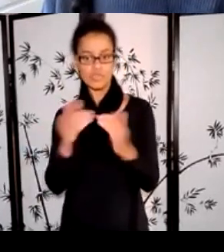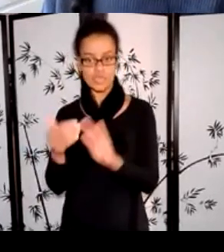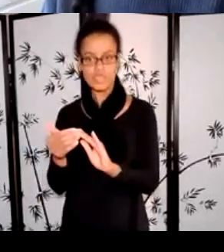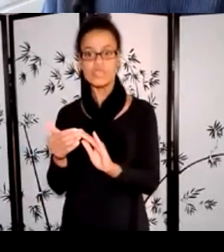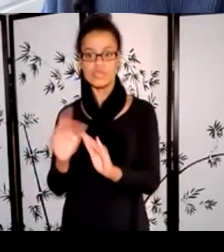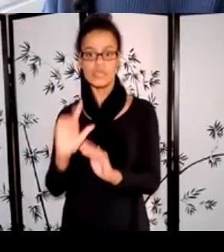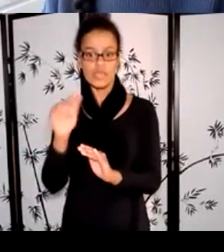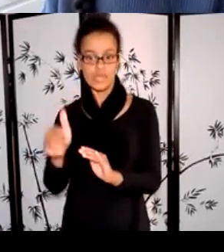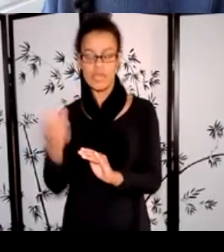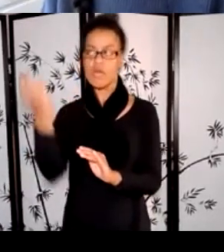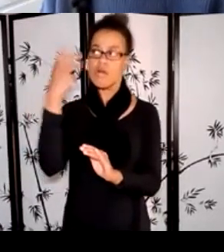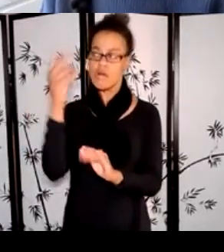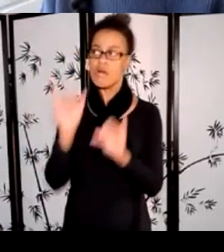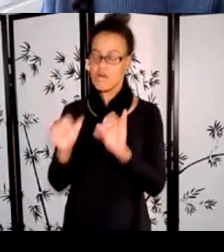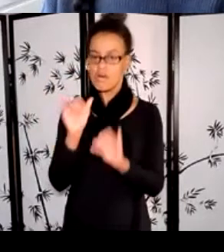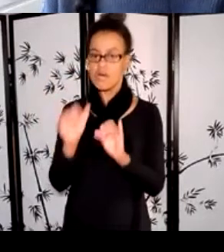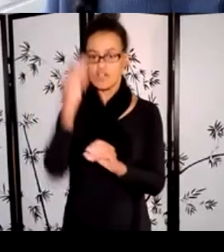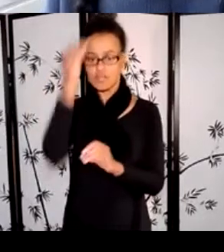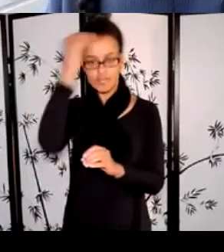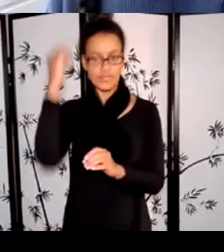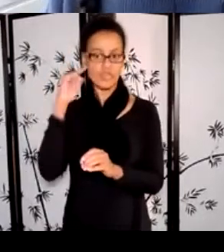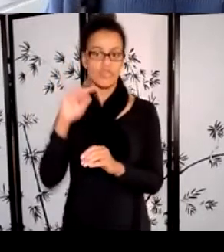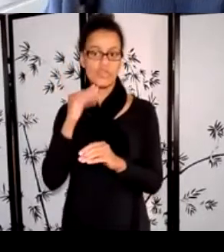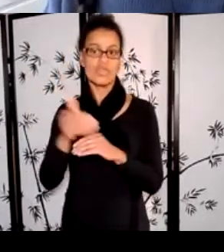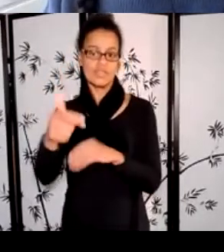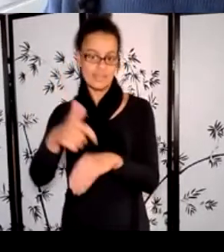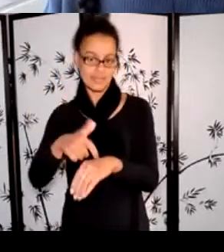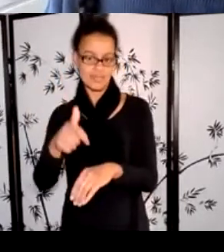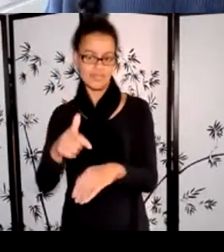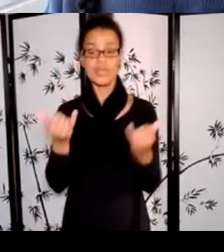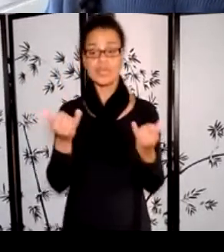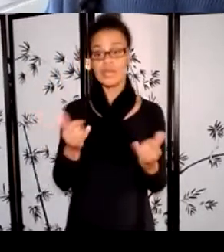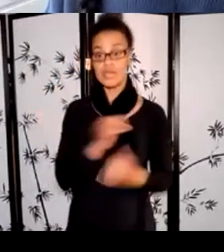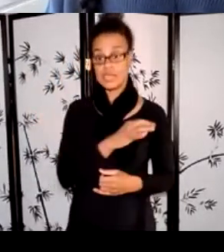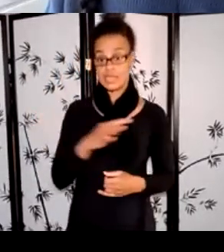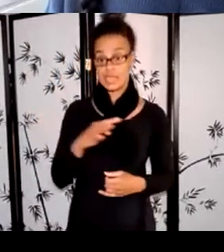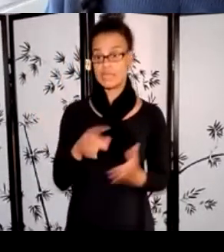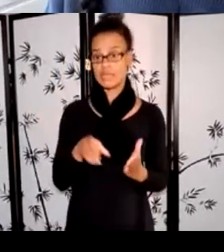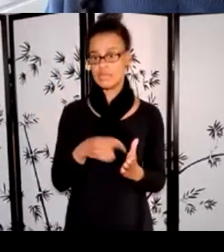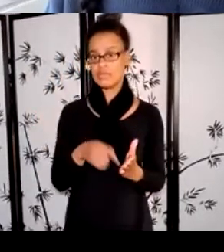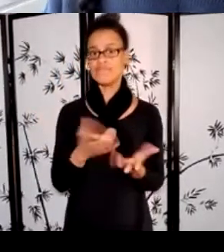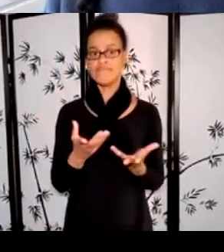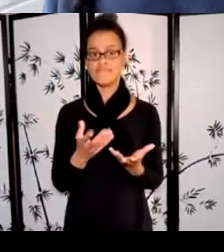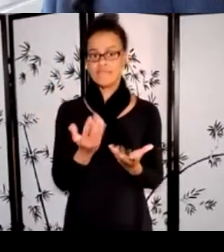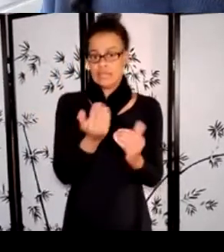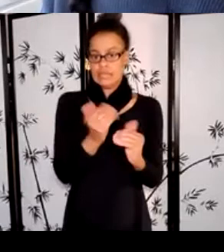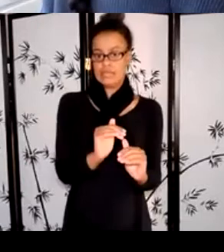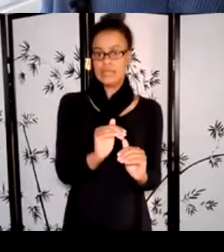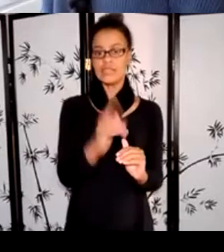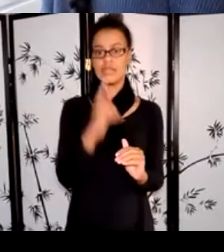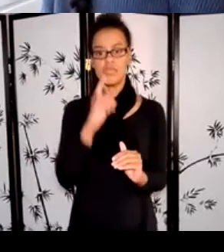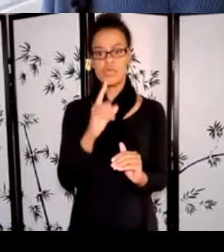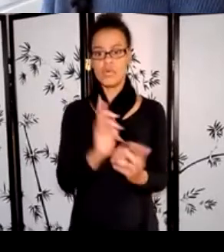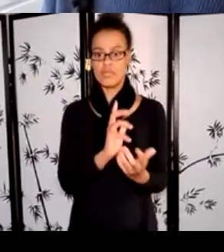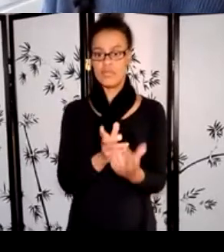We also want to recognize the limitations of our staff to adequately support all applicant needs. So we have begun